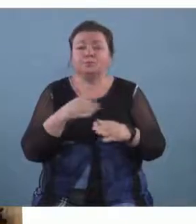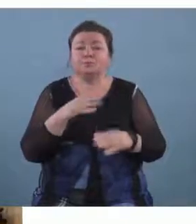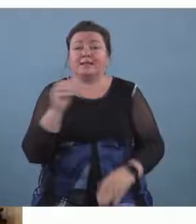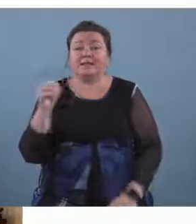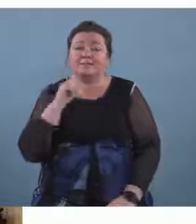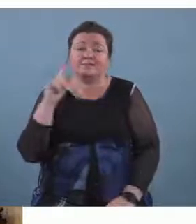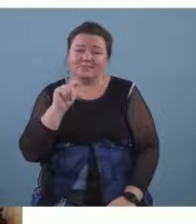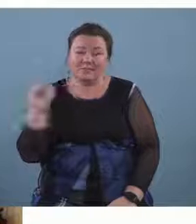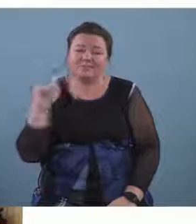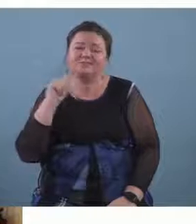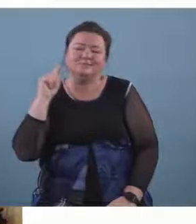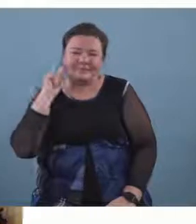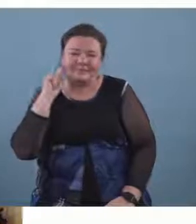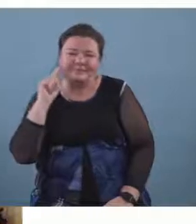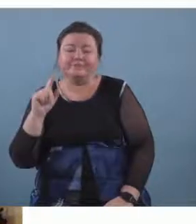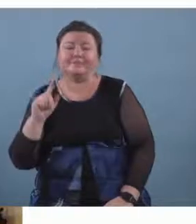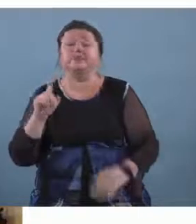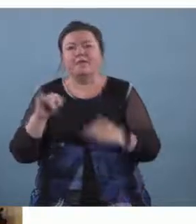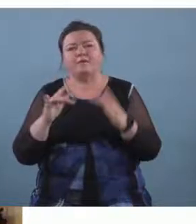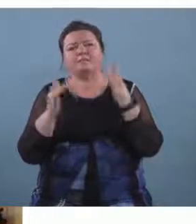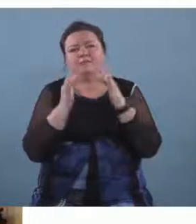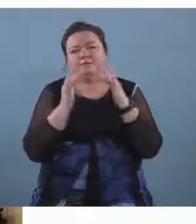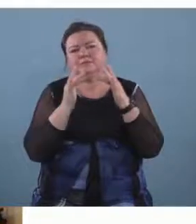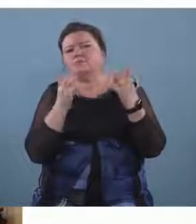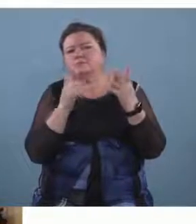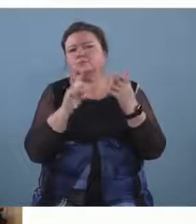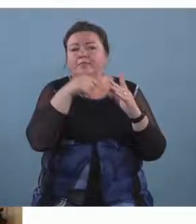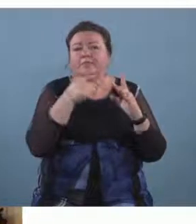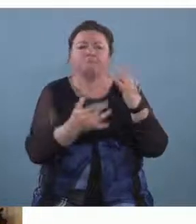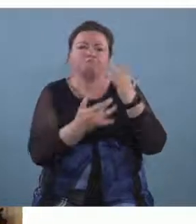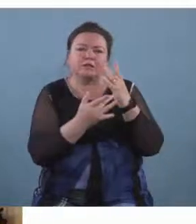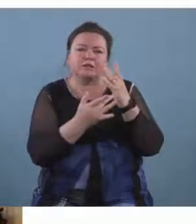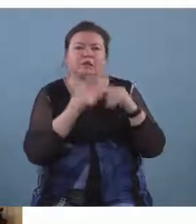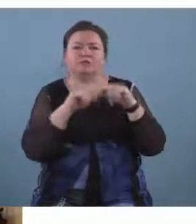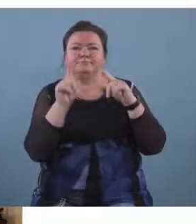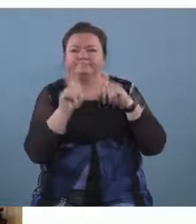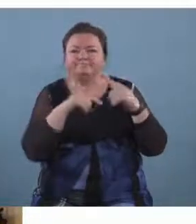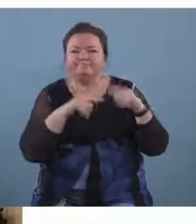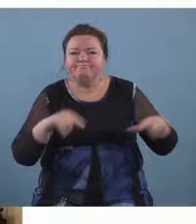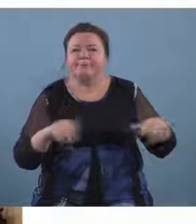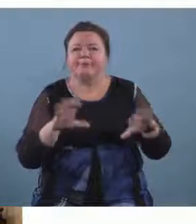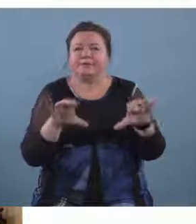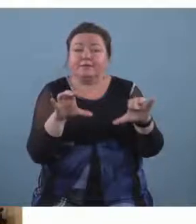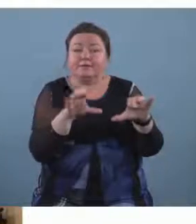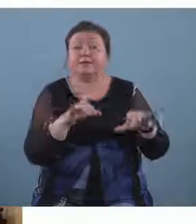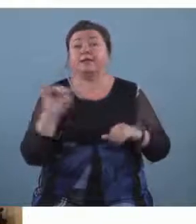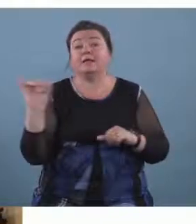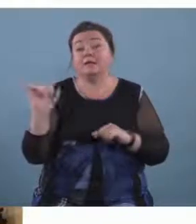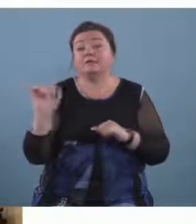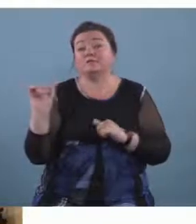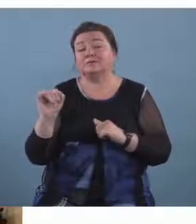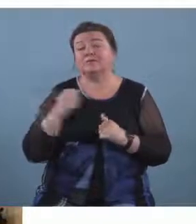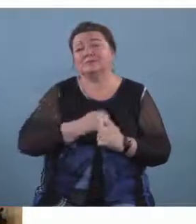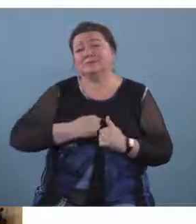some information on technology links and other activities so thank you danny for um and sorry about the